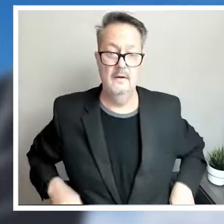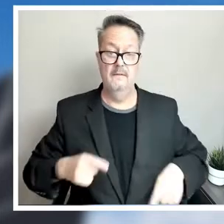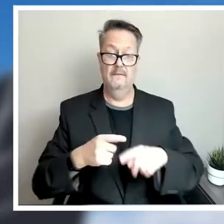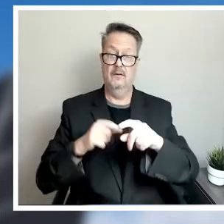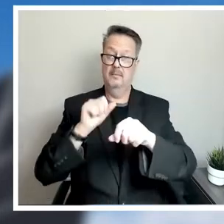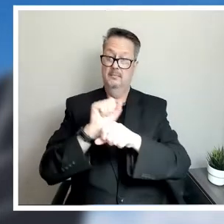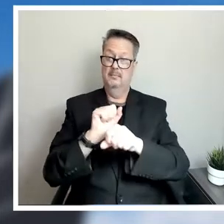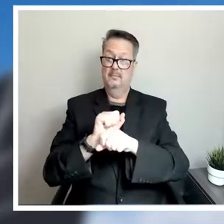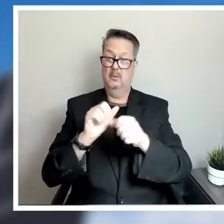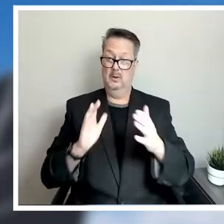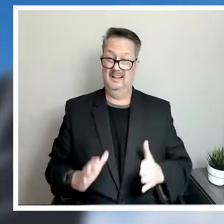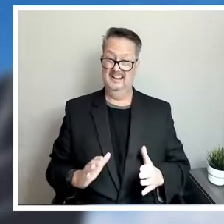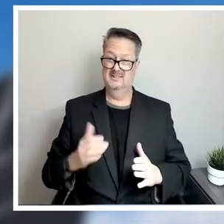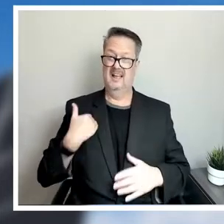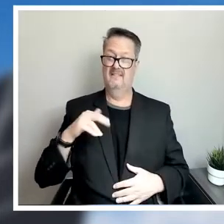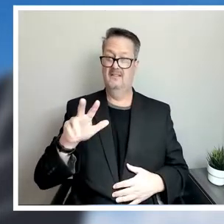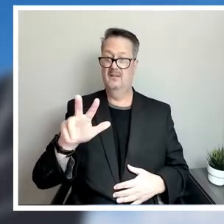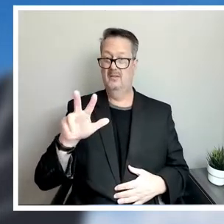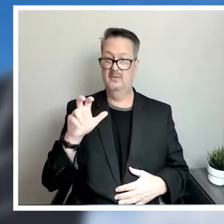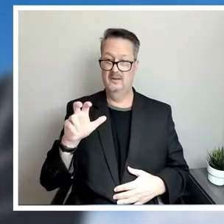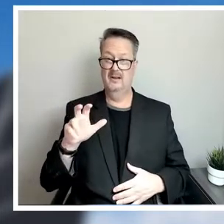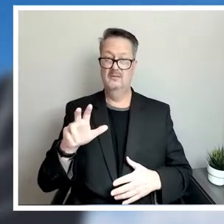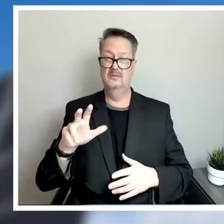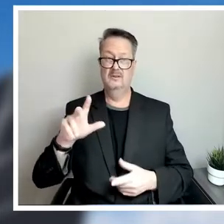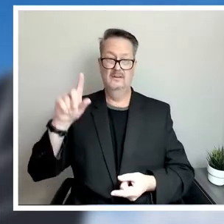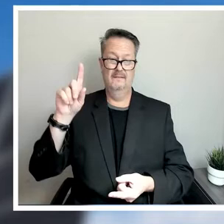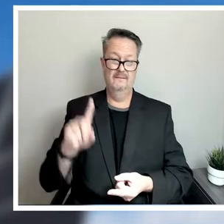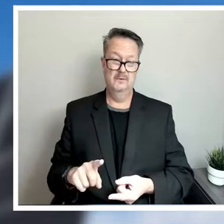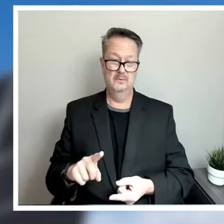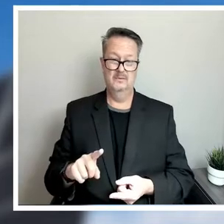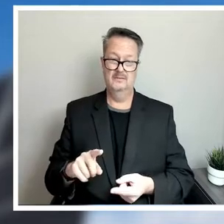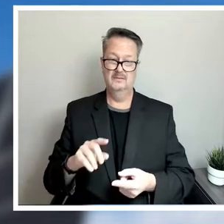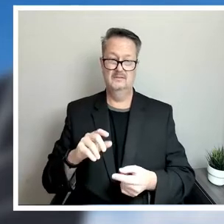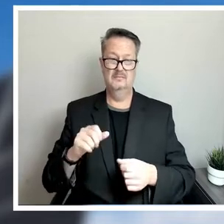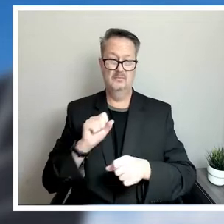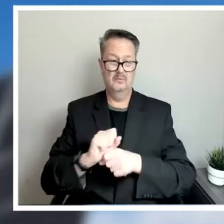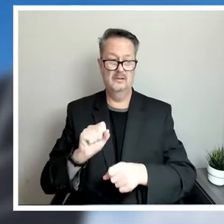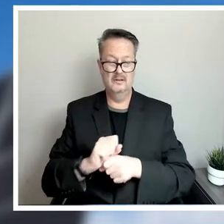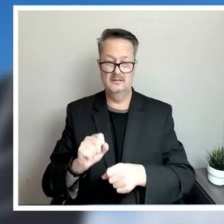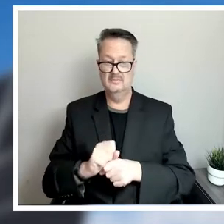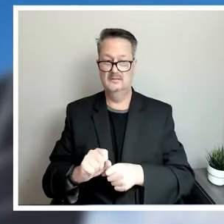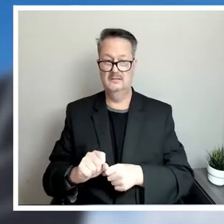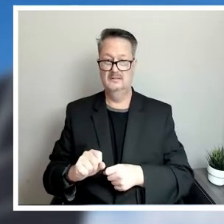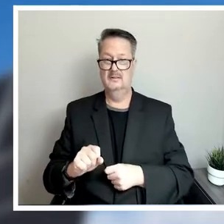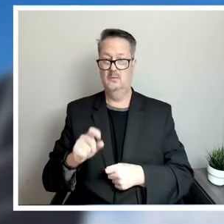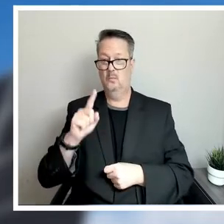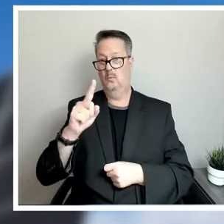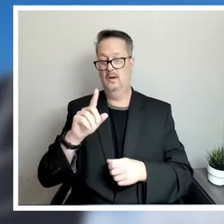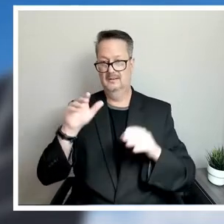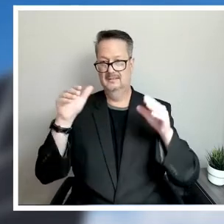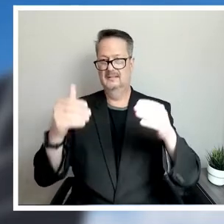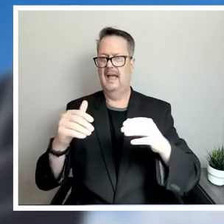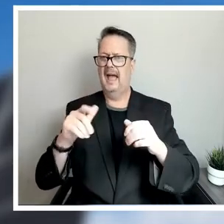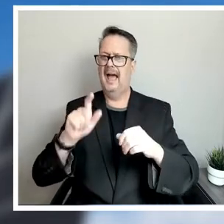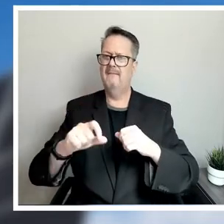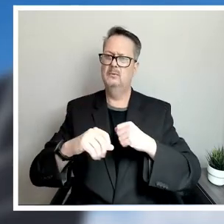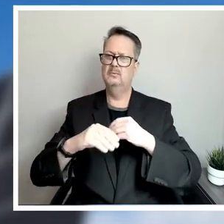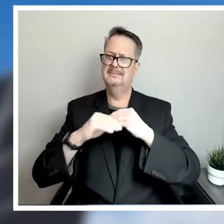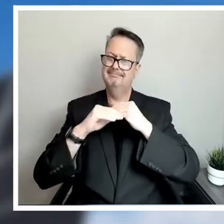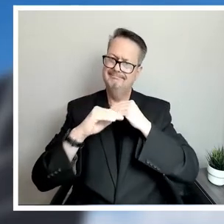employees than we had about eight years ago. One of the focus areas is about stabilizing staffing for us, and I'll speak to that in a bit.